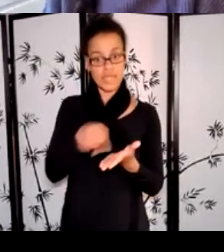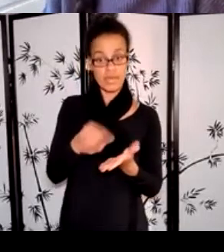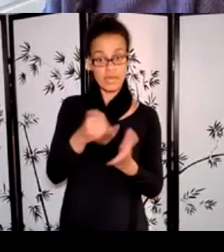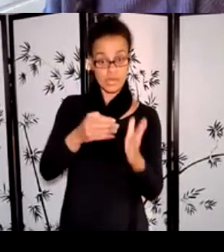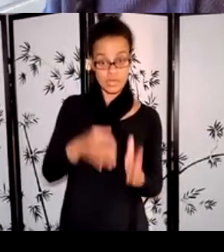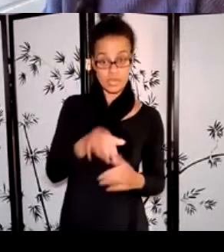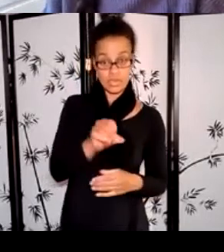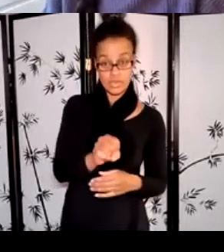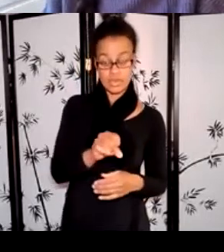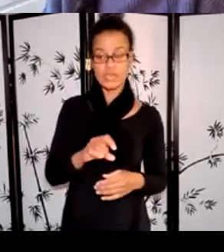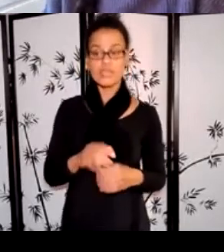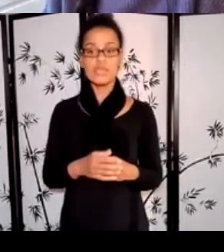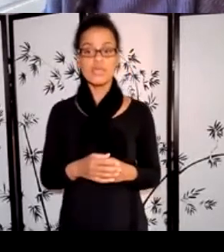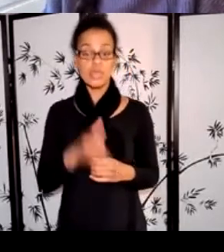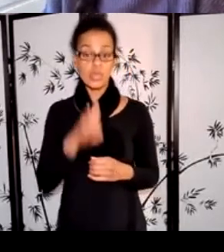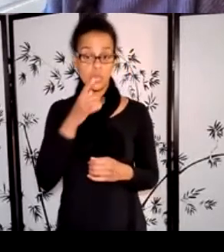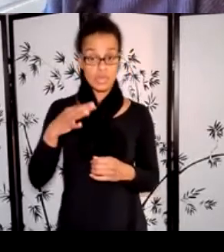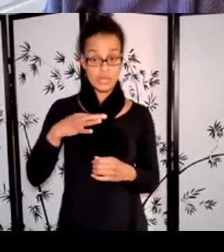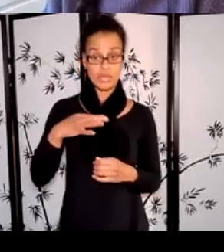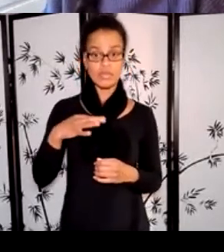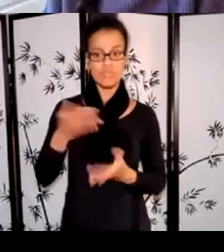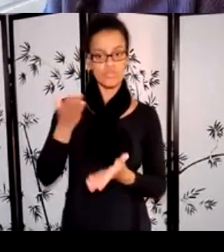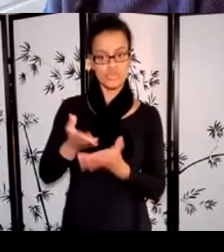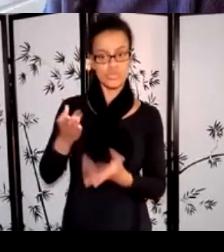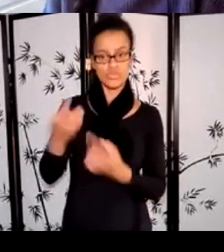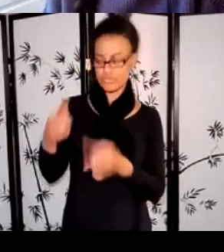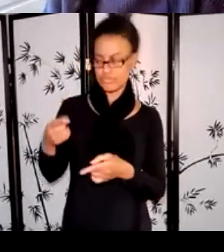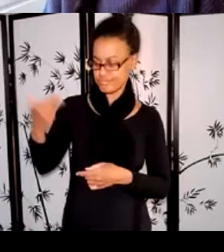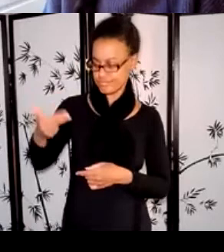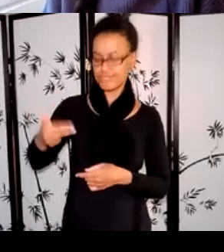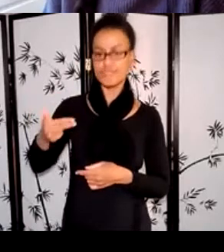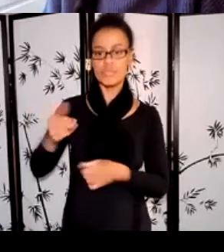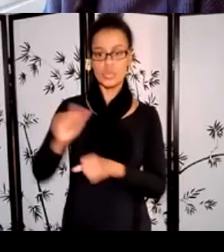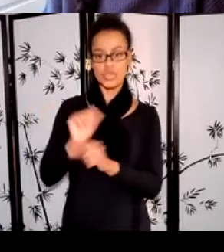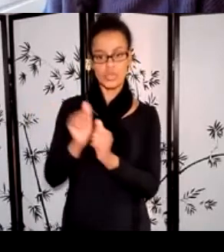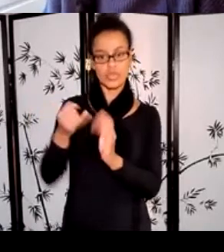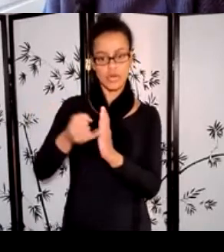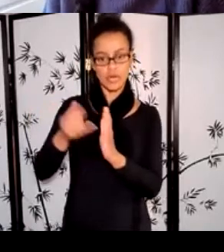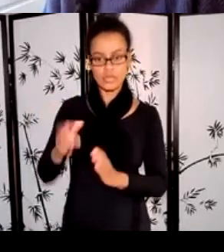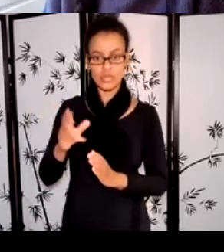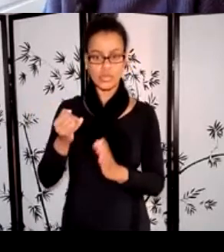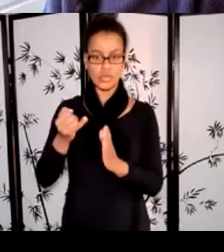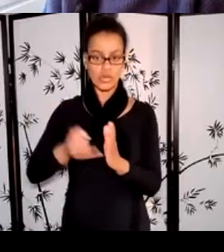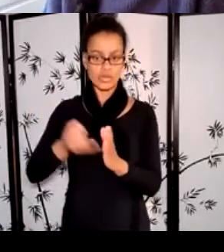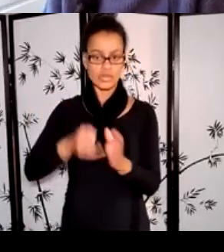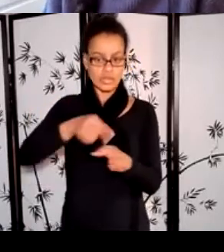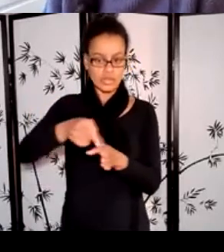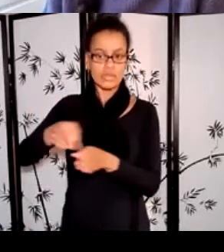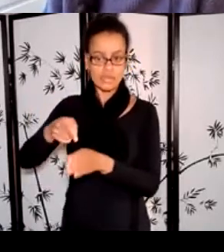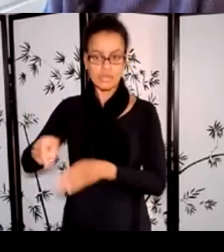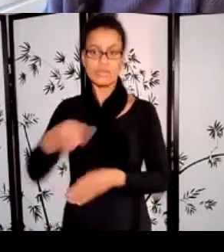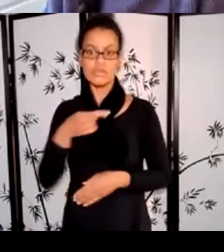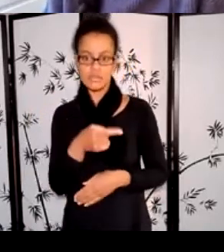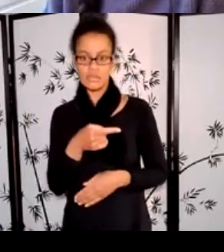demonstrated a history of working with artists and the arts sector. And those will be determined on a case-by-case basis at the discretion